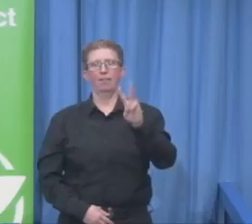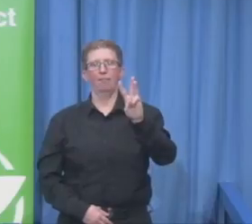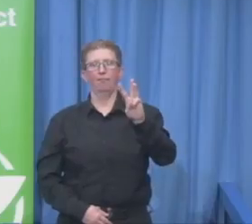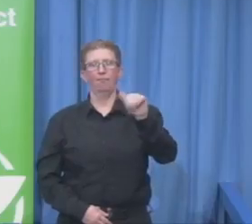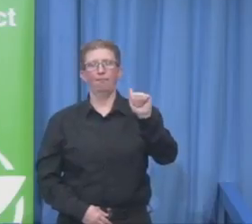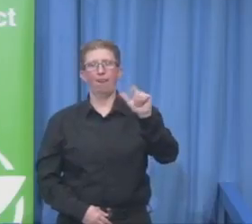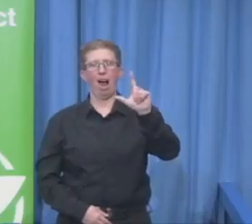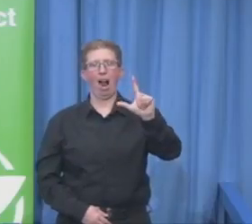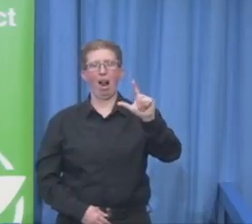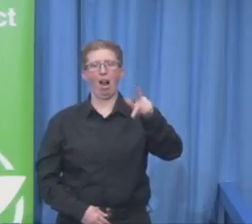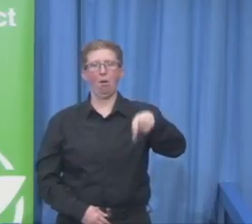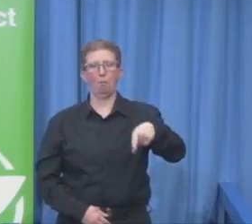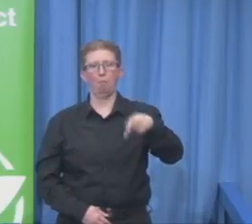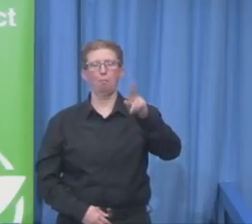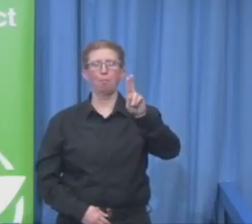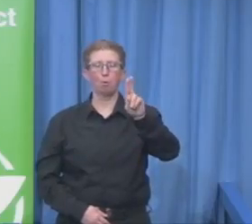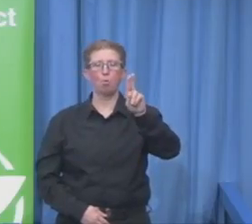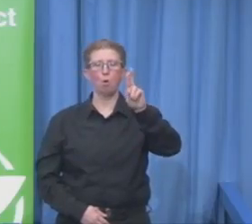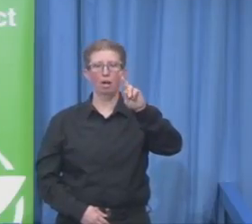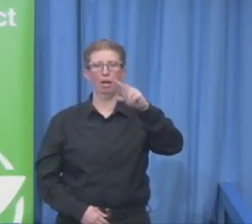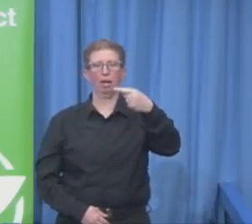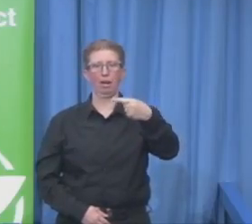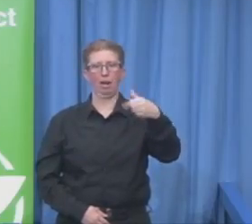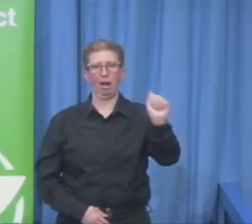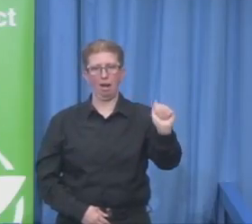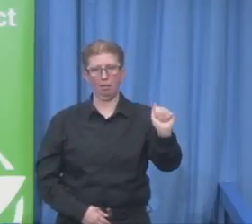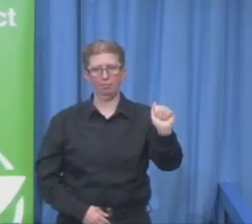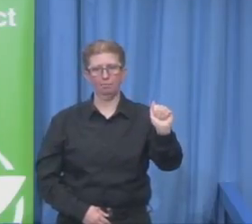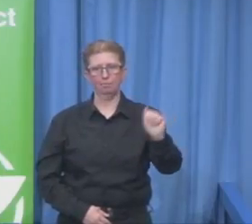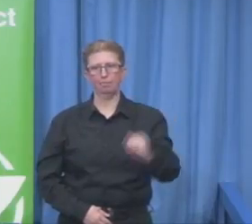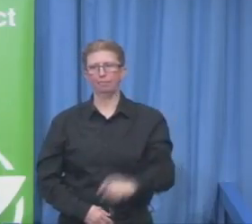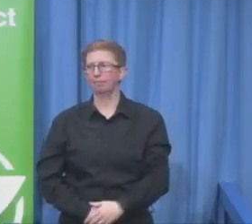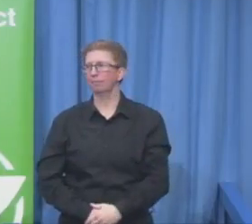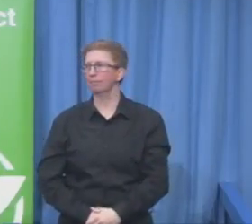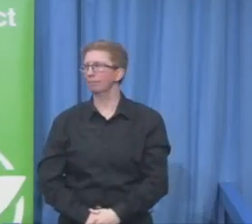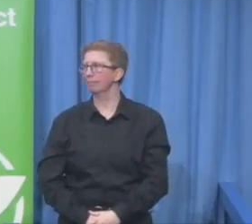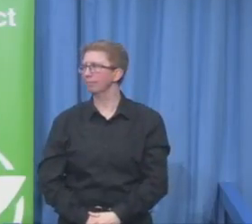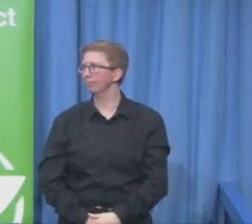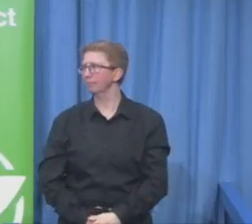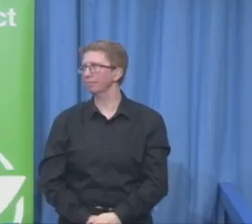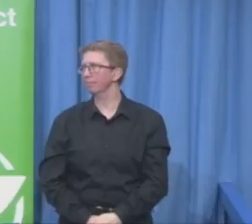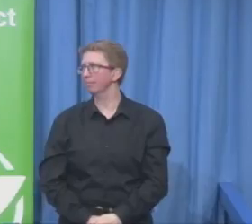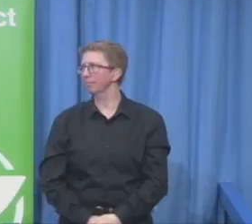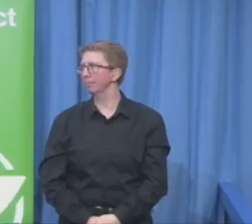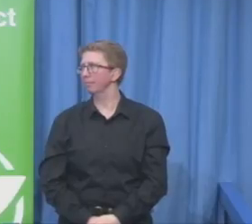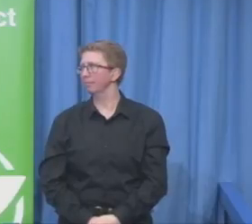Come sit down. Jim, Urki, Jermaine. Great. Thank you.